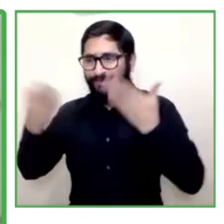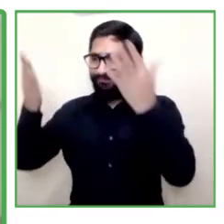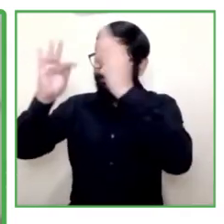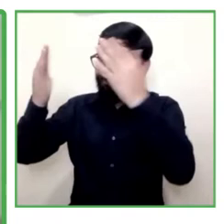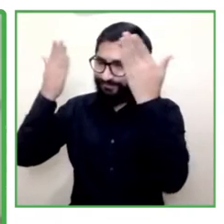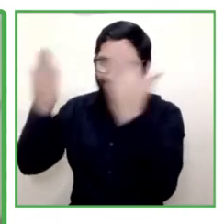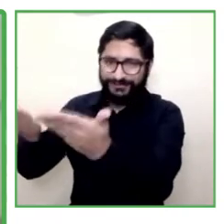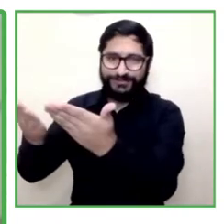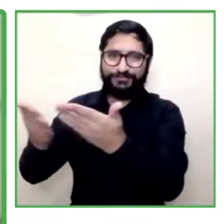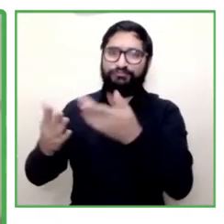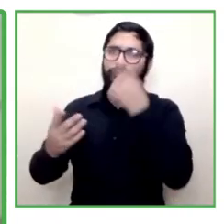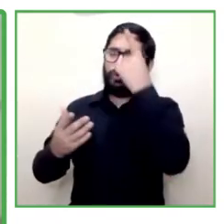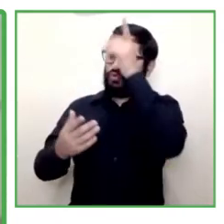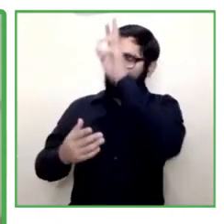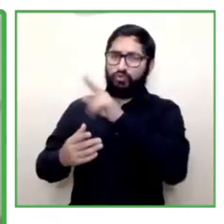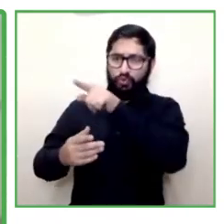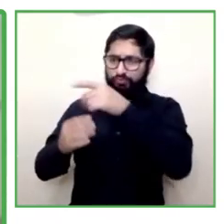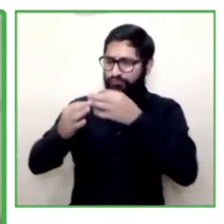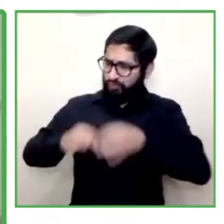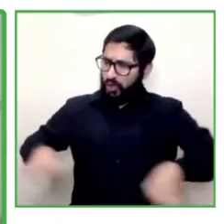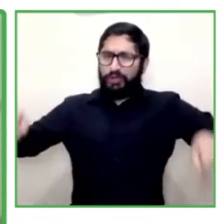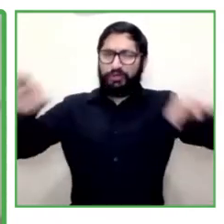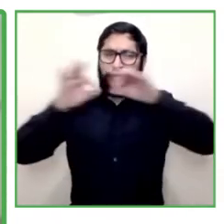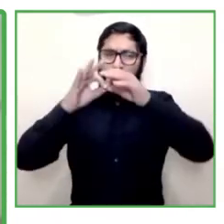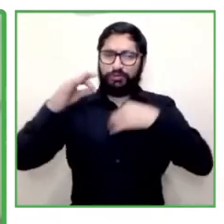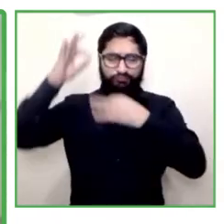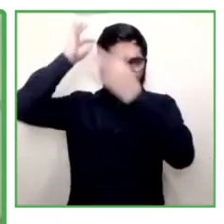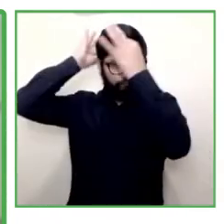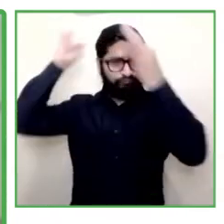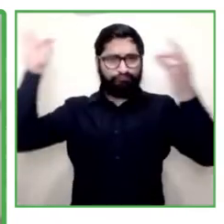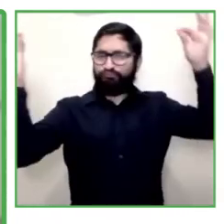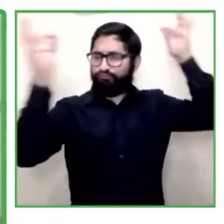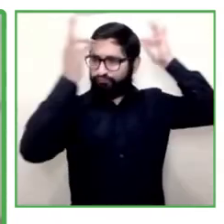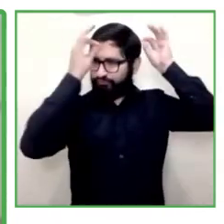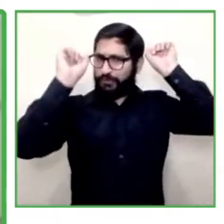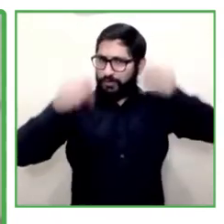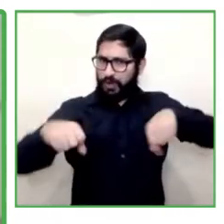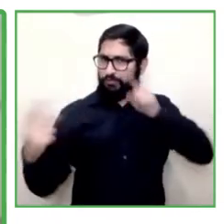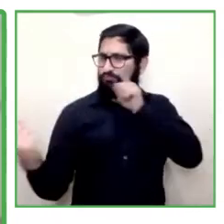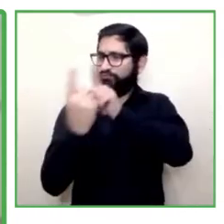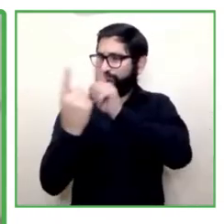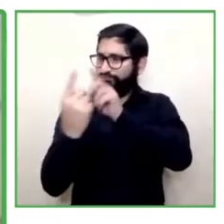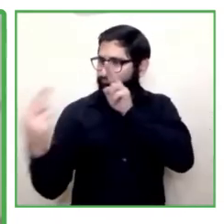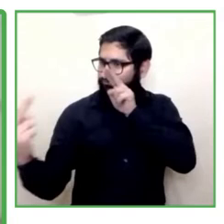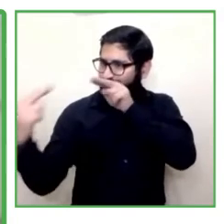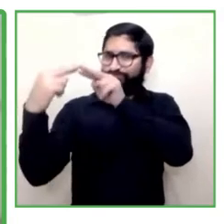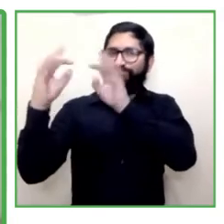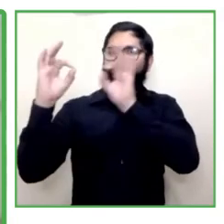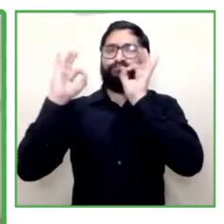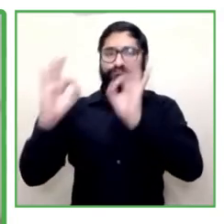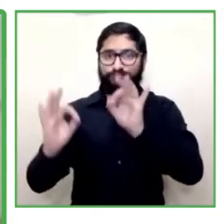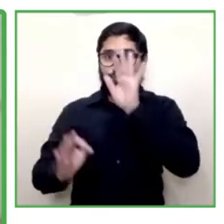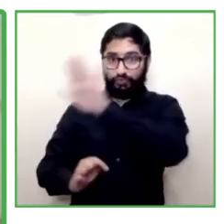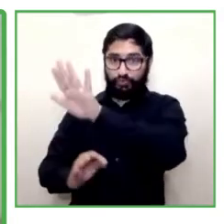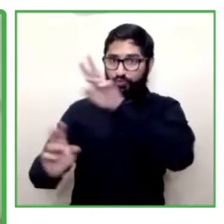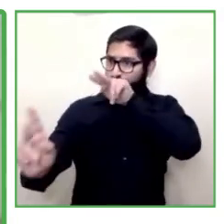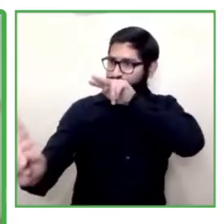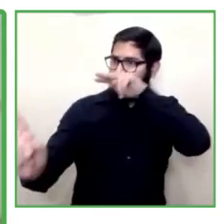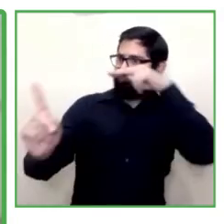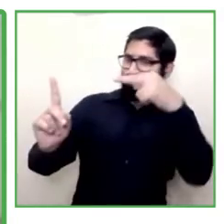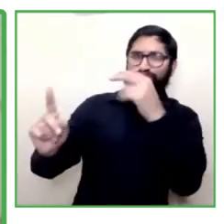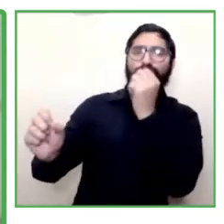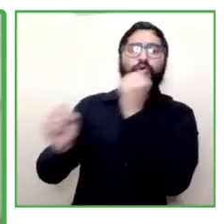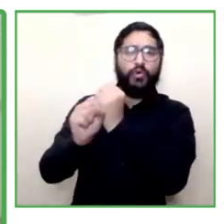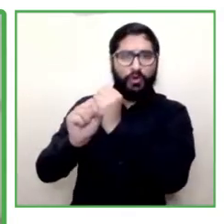on this very important role so we will meet on a regular basis knowing your contribution on this very